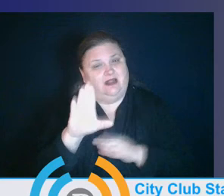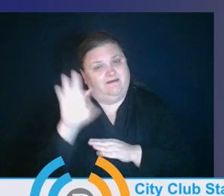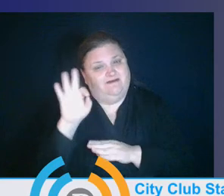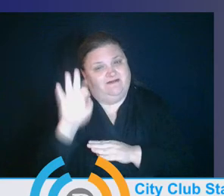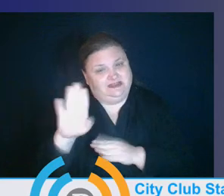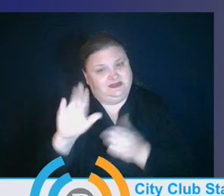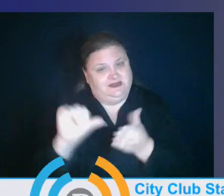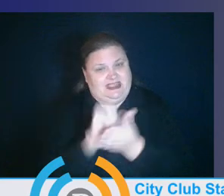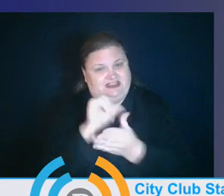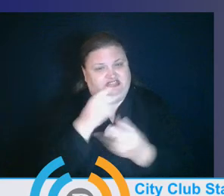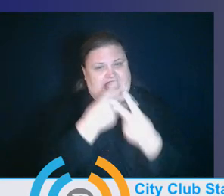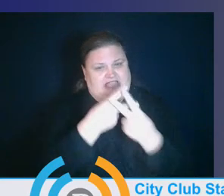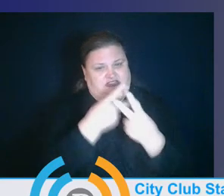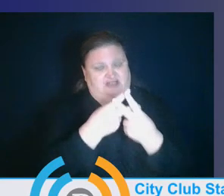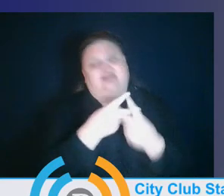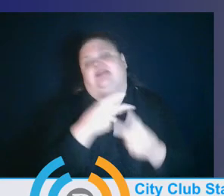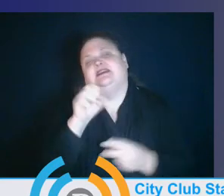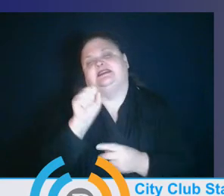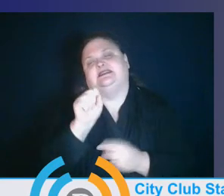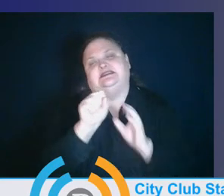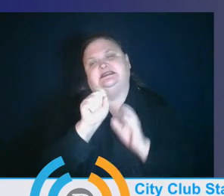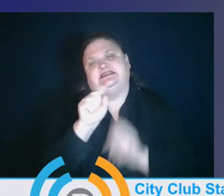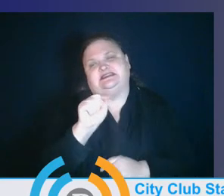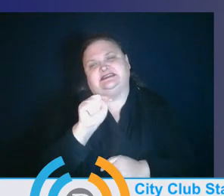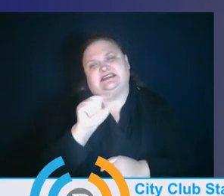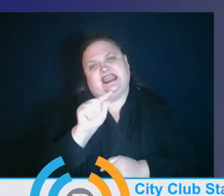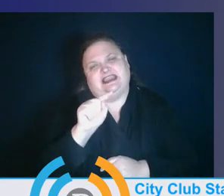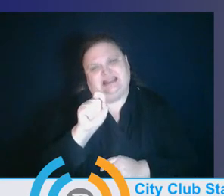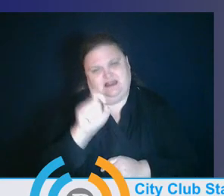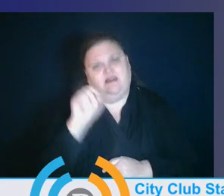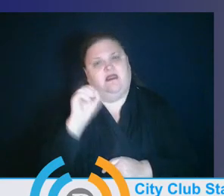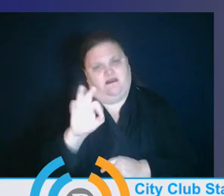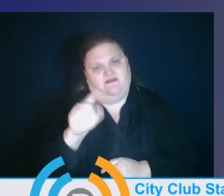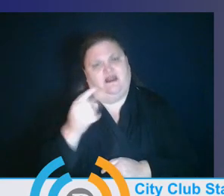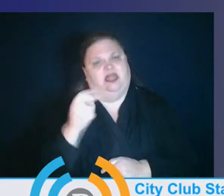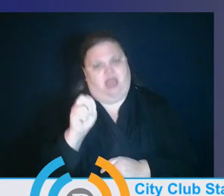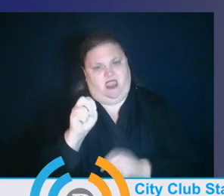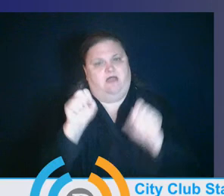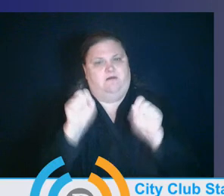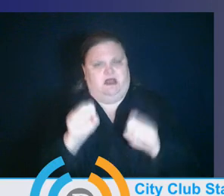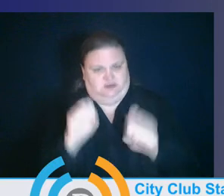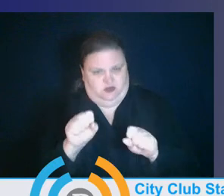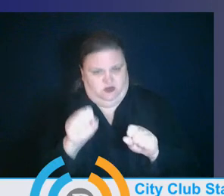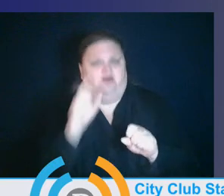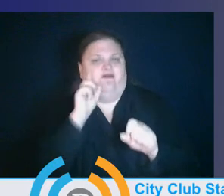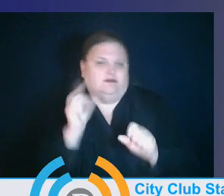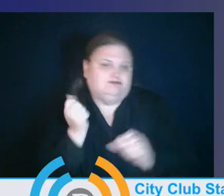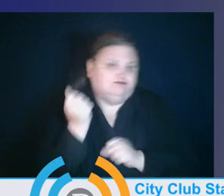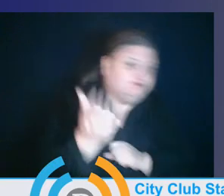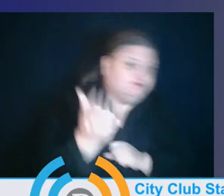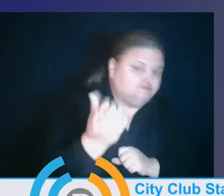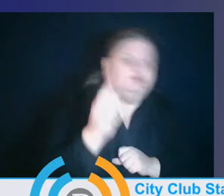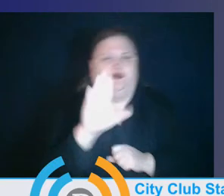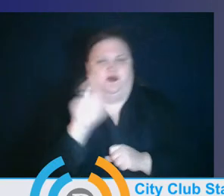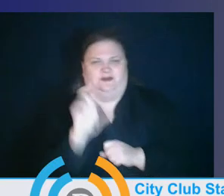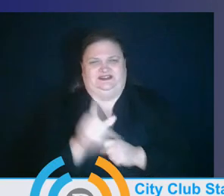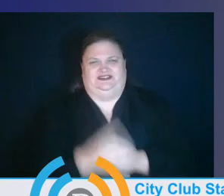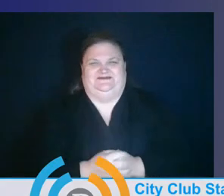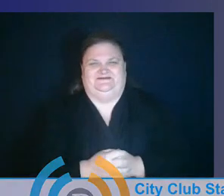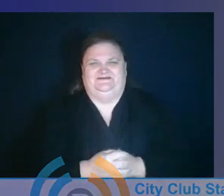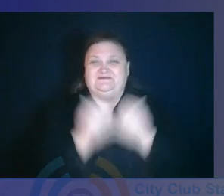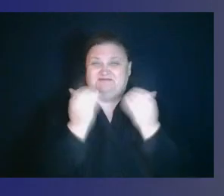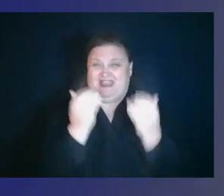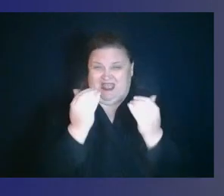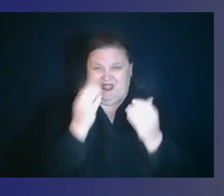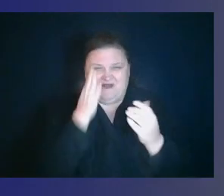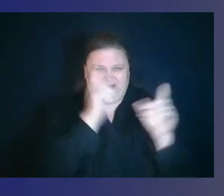state of the possible to submit your question. And now we're going to take a few moments to see some ads from